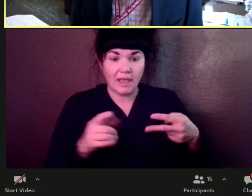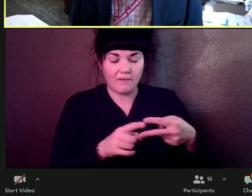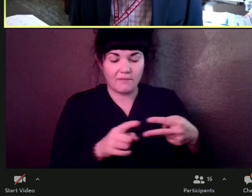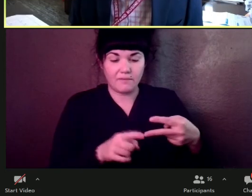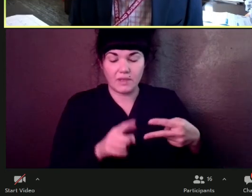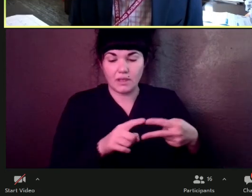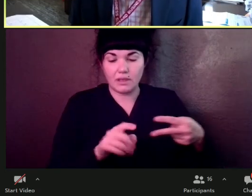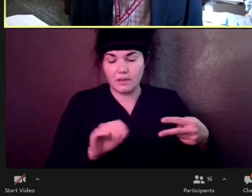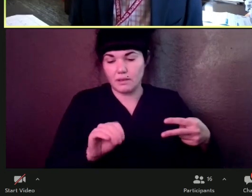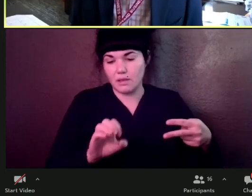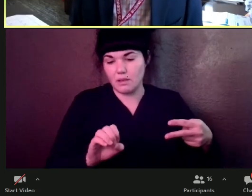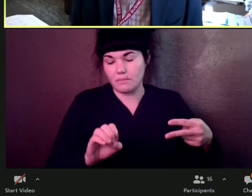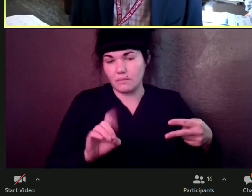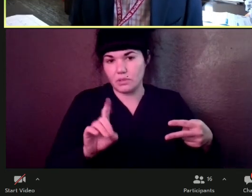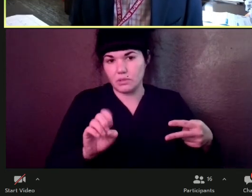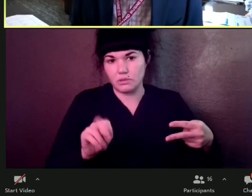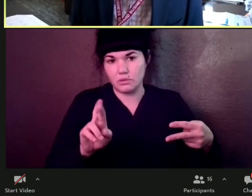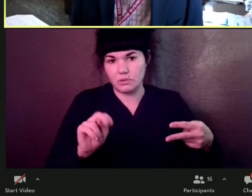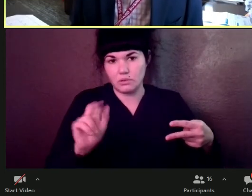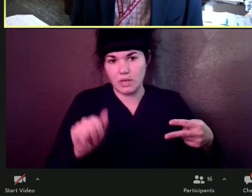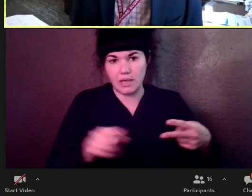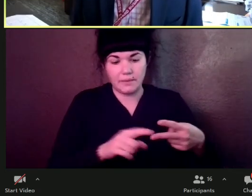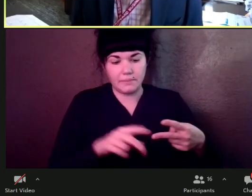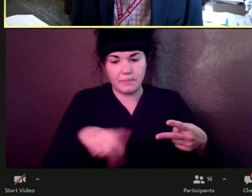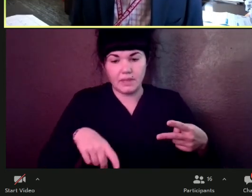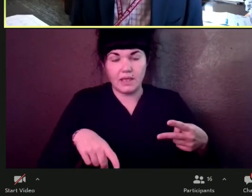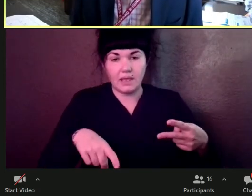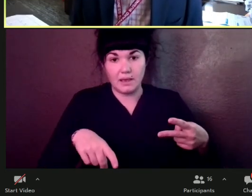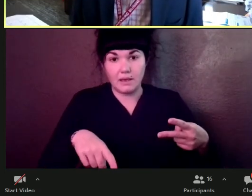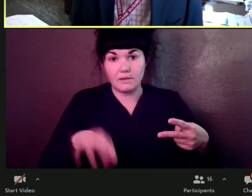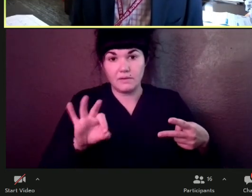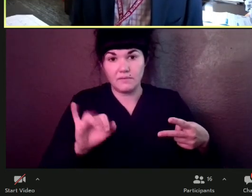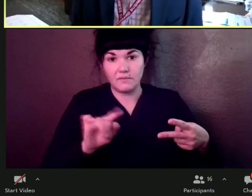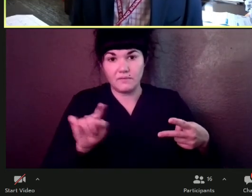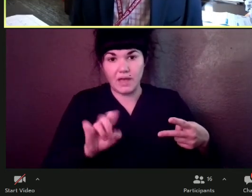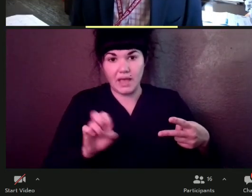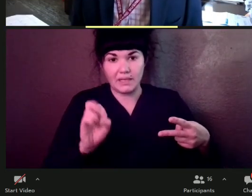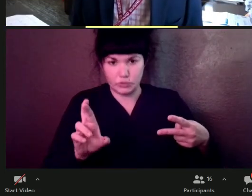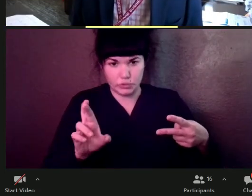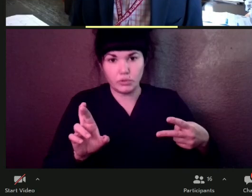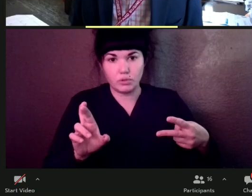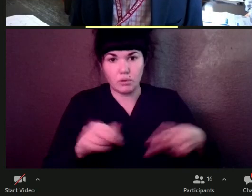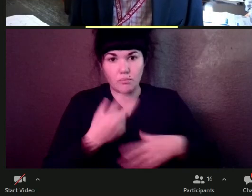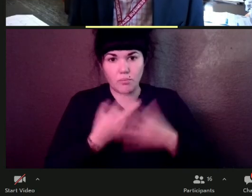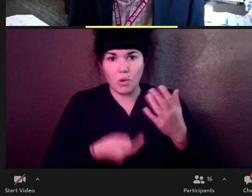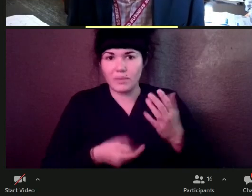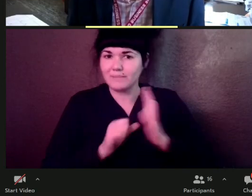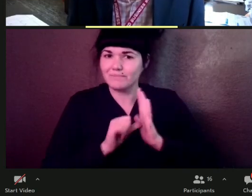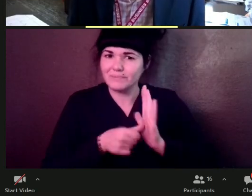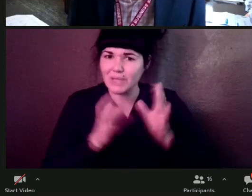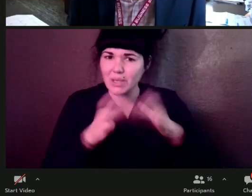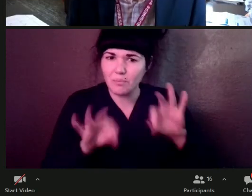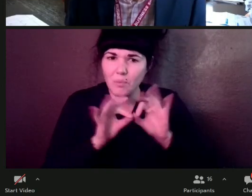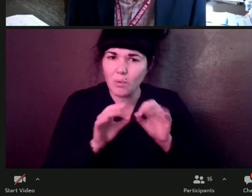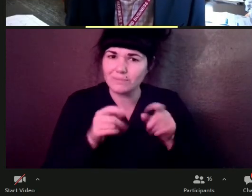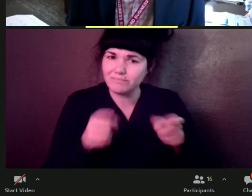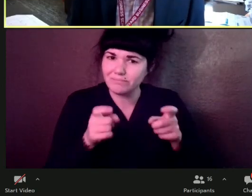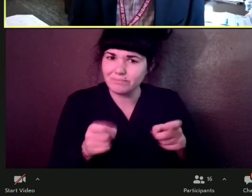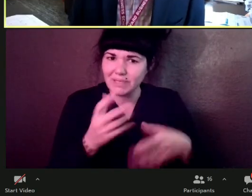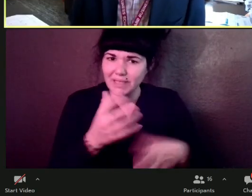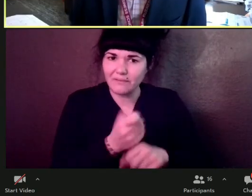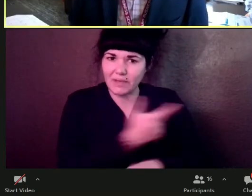I just can't stress enough the importance of getting us vaccinated. Dr. I'm going to stop you for just a moment here.